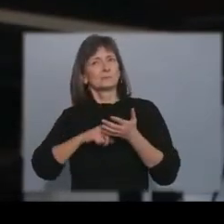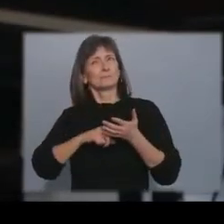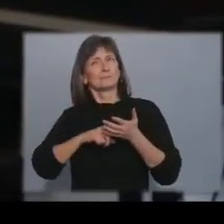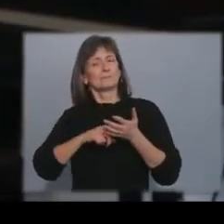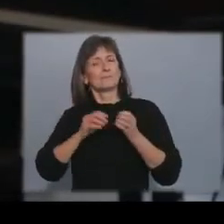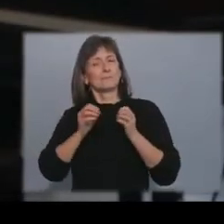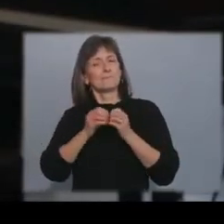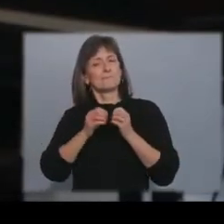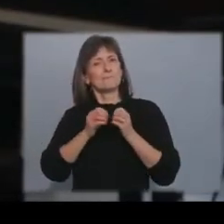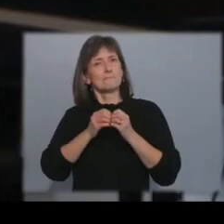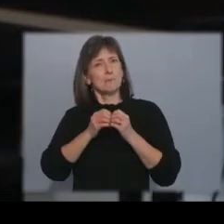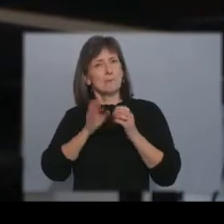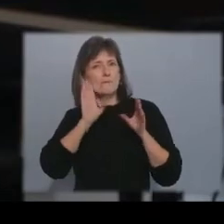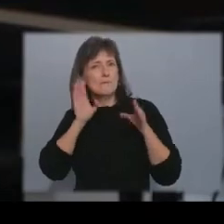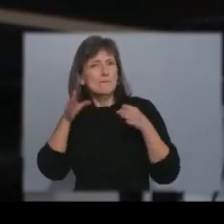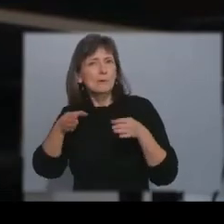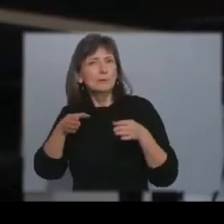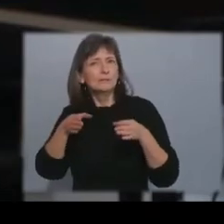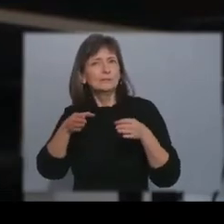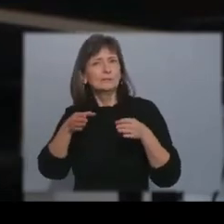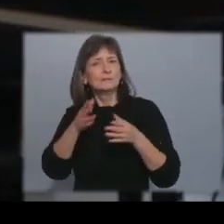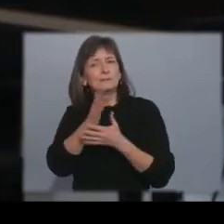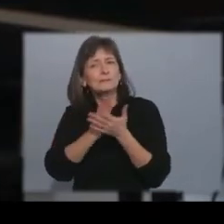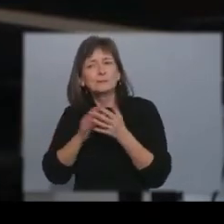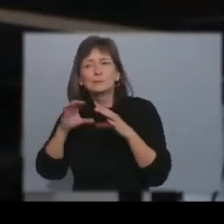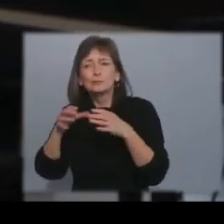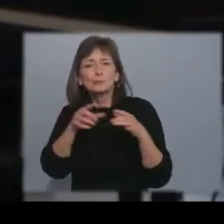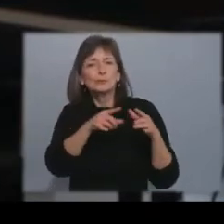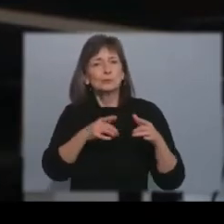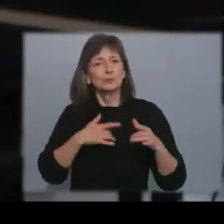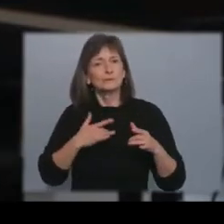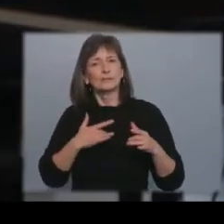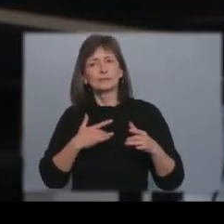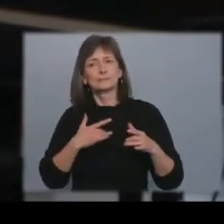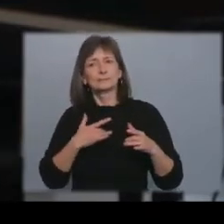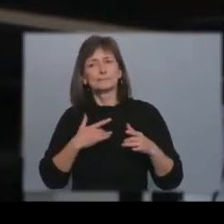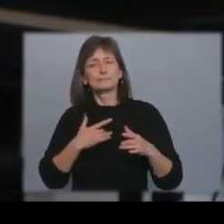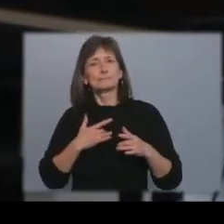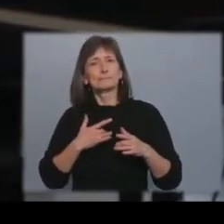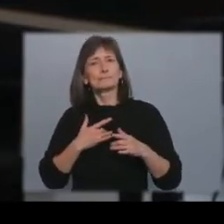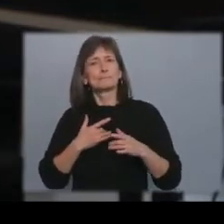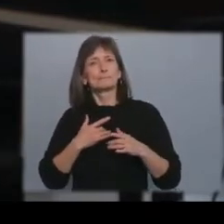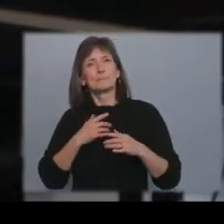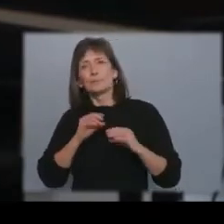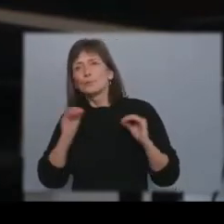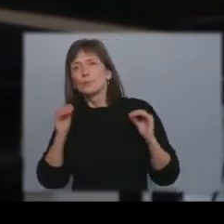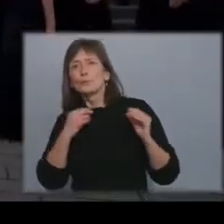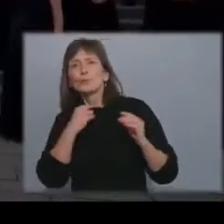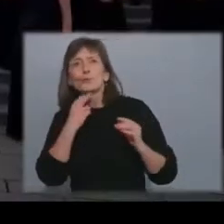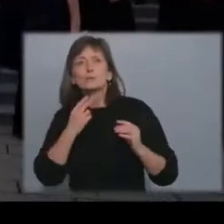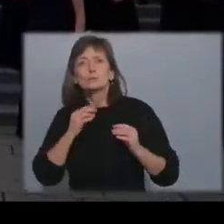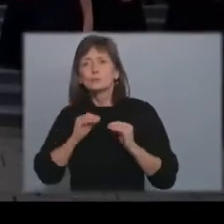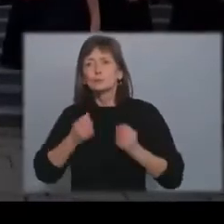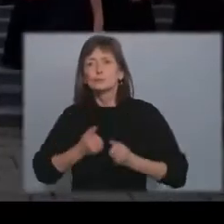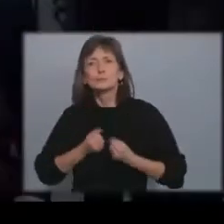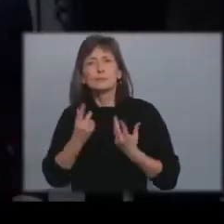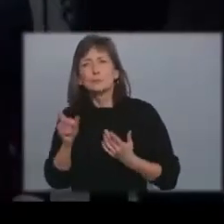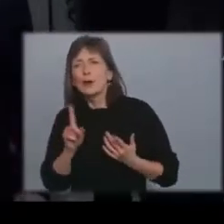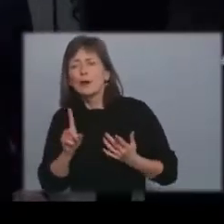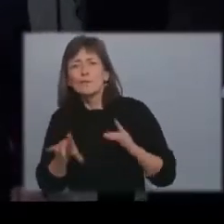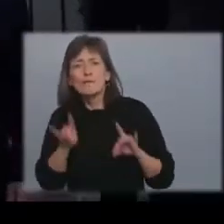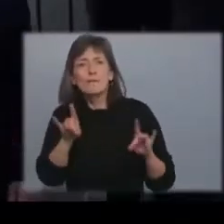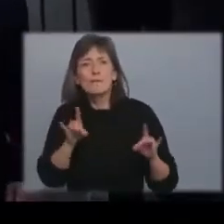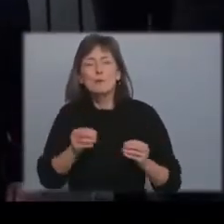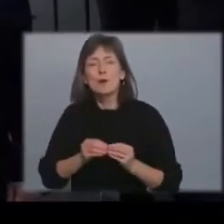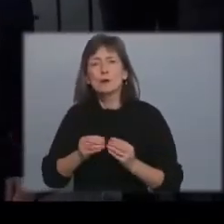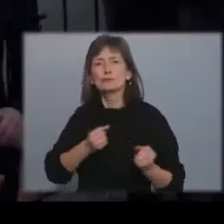on marginalized groups and the importance of providing those groups with the support and the voice that they need our involvement